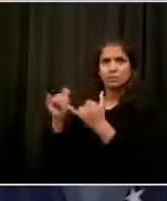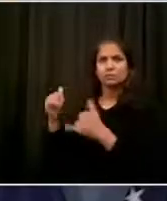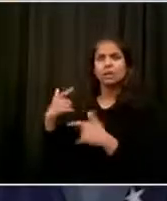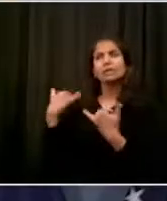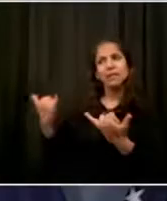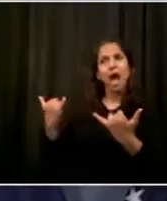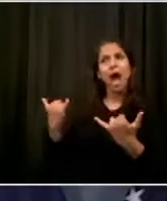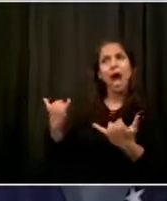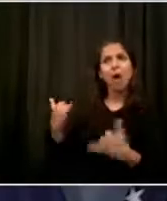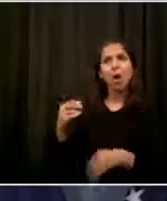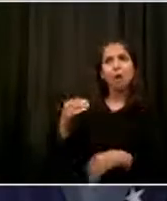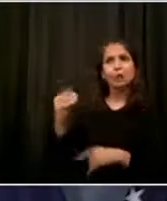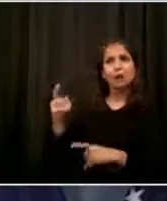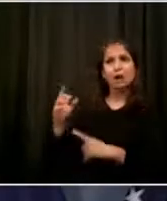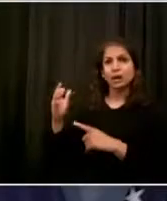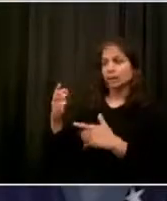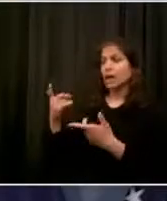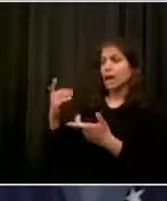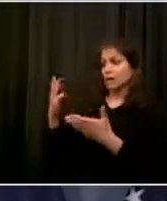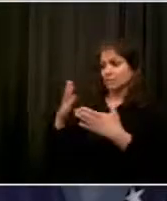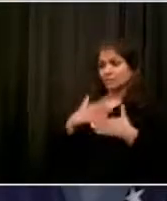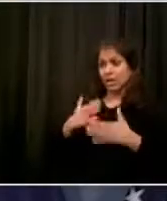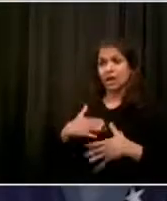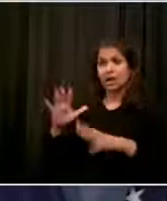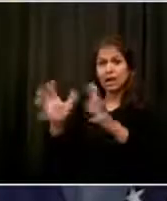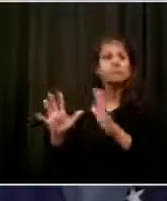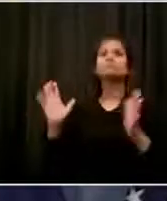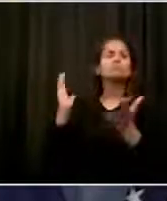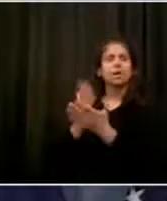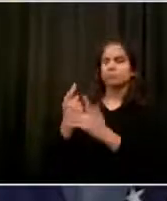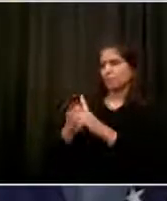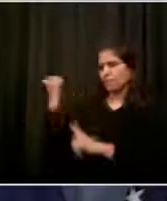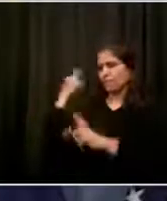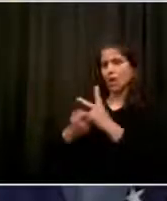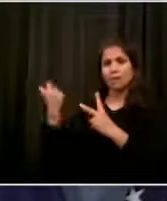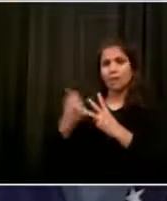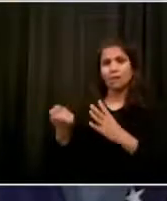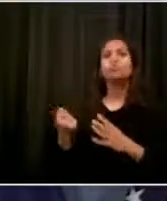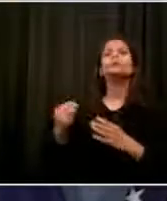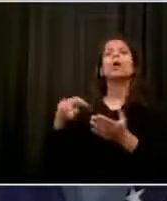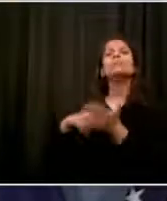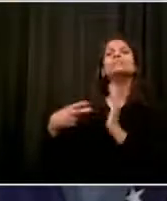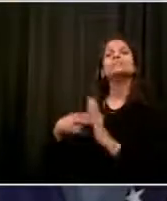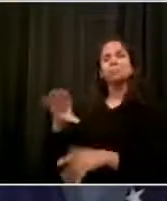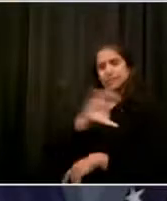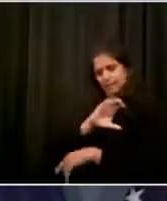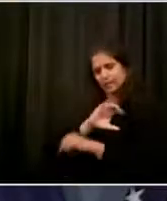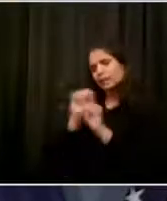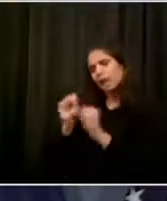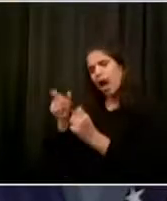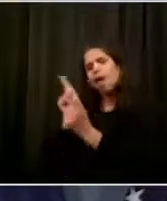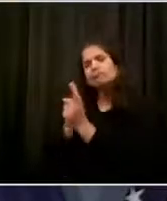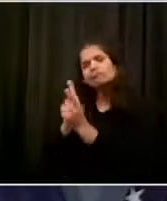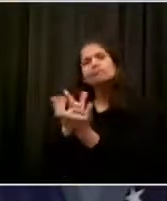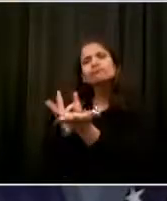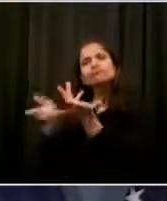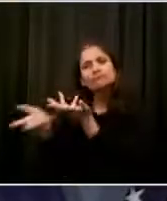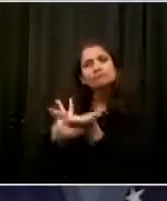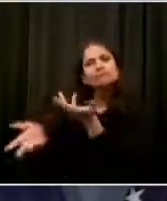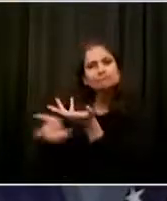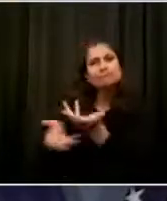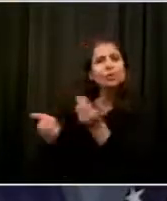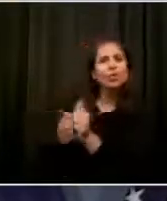knowing that they are at one with the communities they serve, protecting the peace, stopping crime, of course, but also